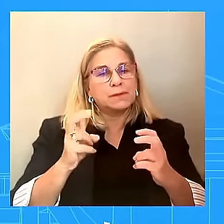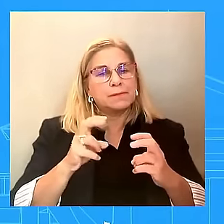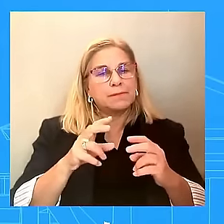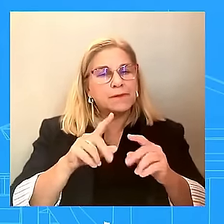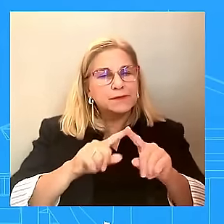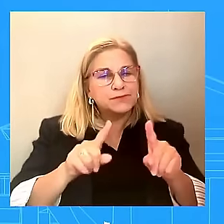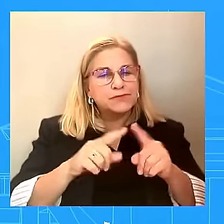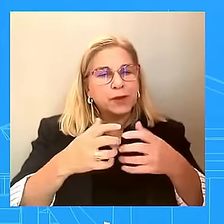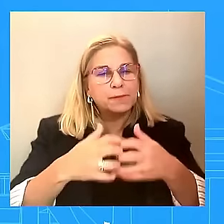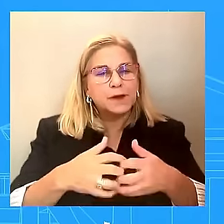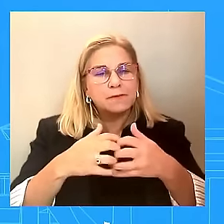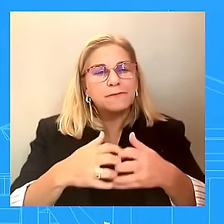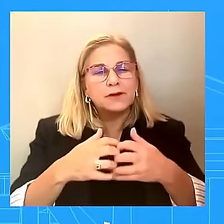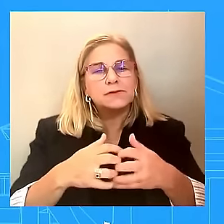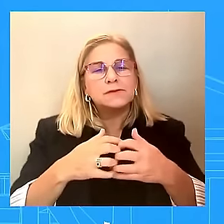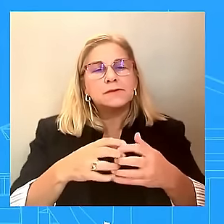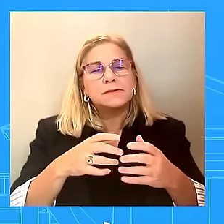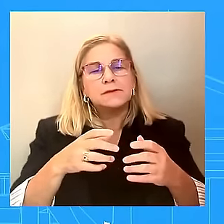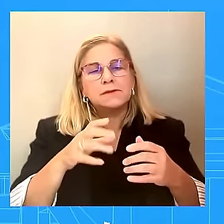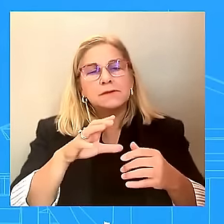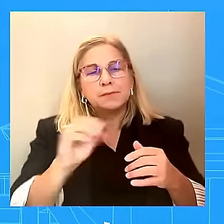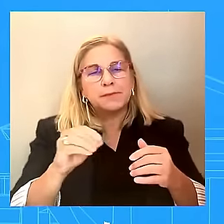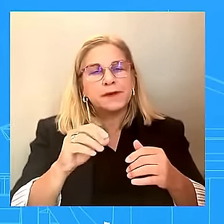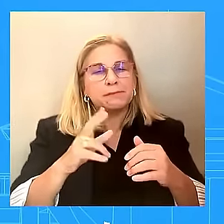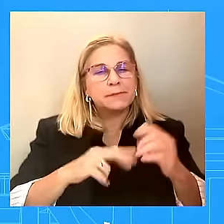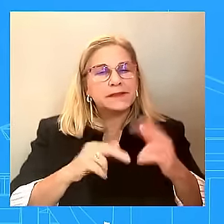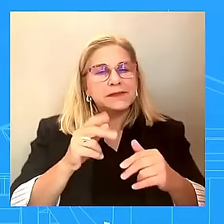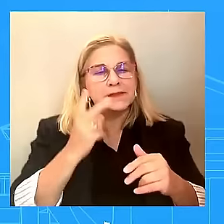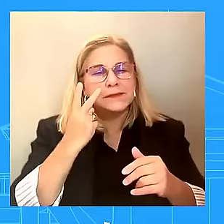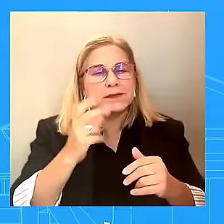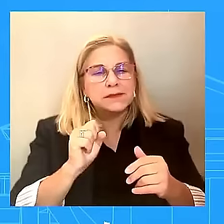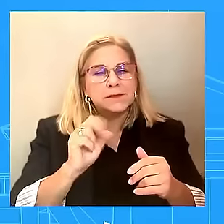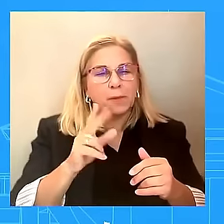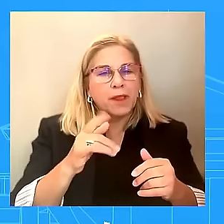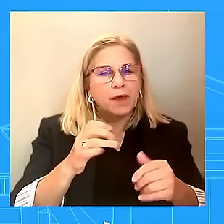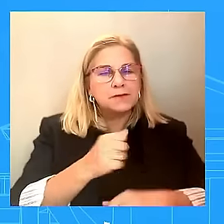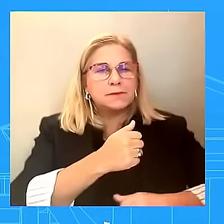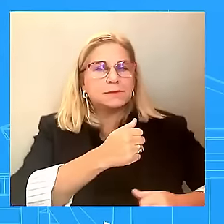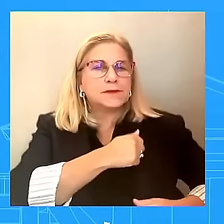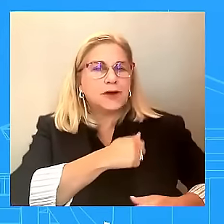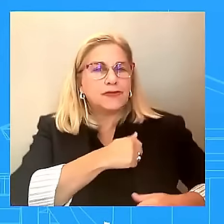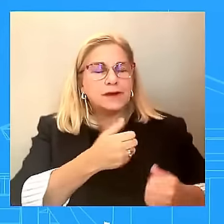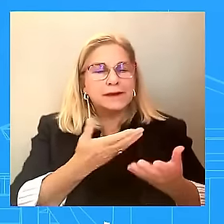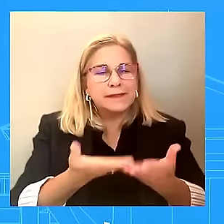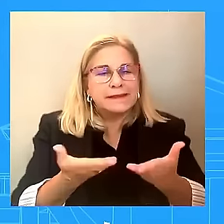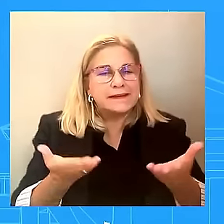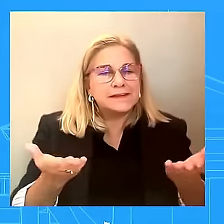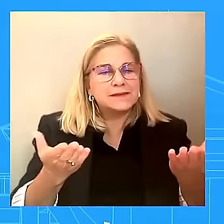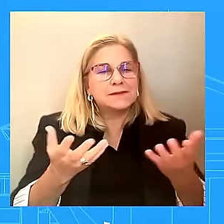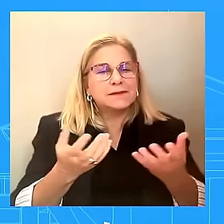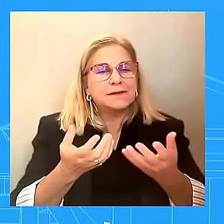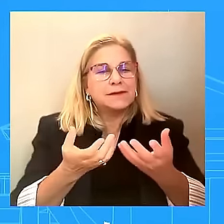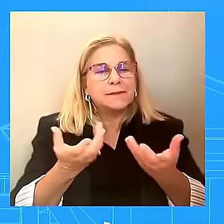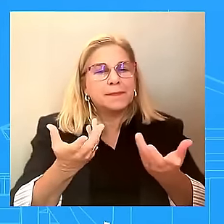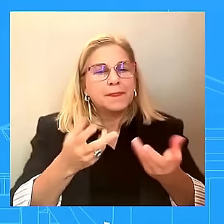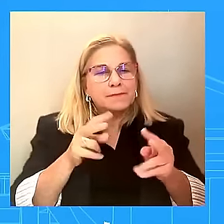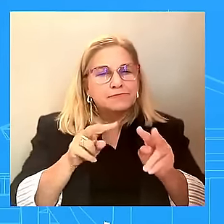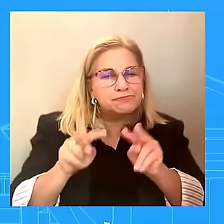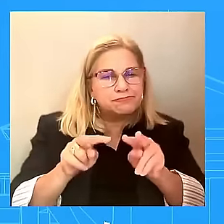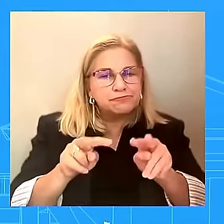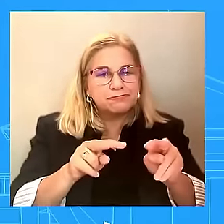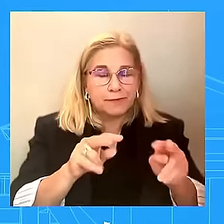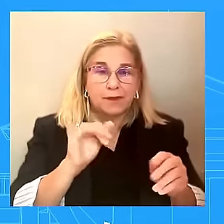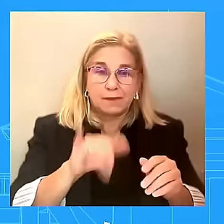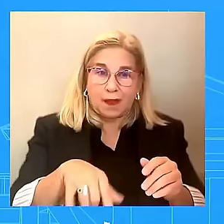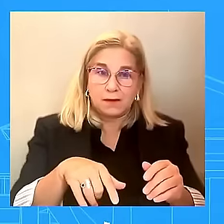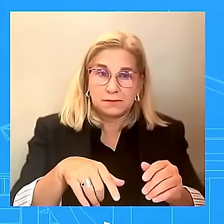every day on the front lines of freedom. Because of its centrality to their country's continued existence, this came from